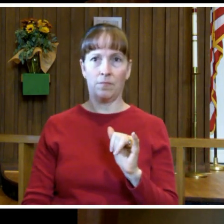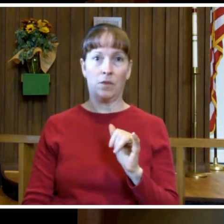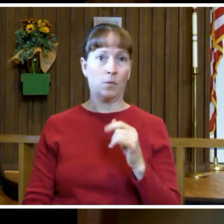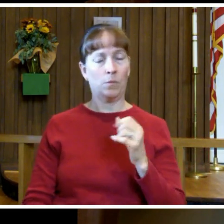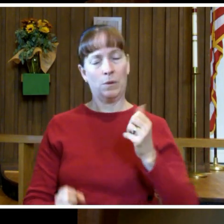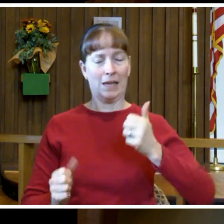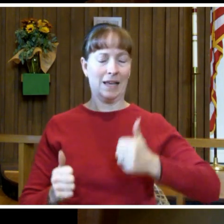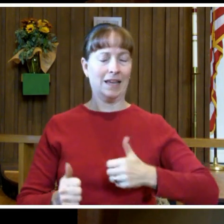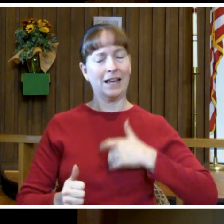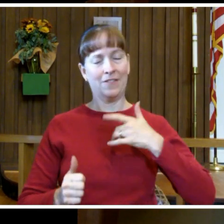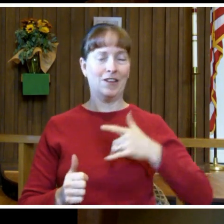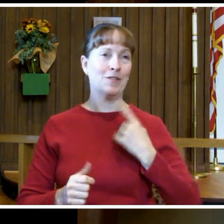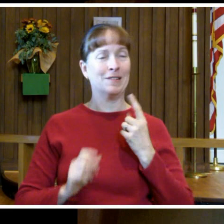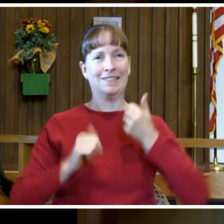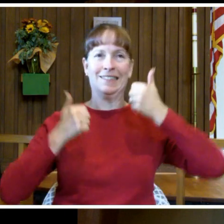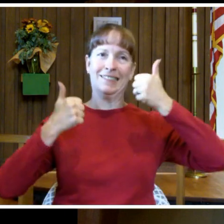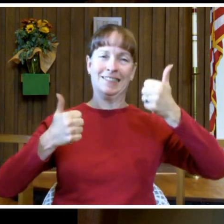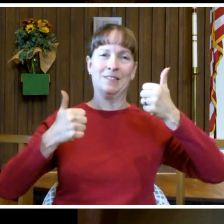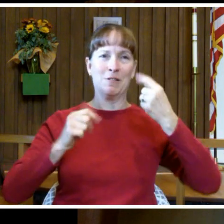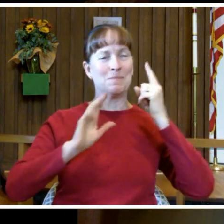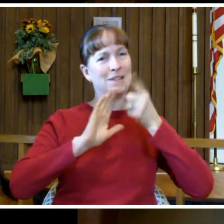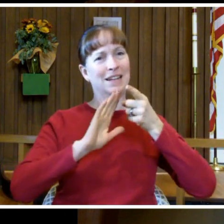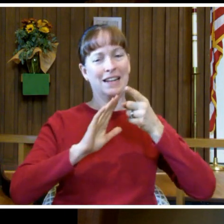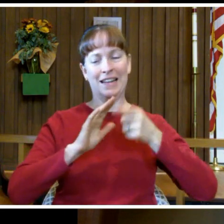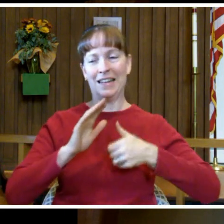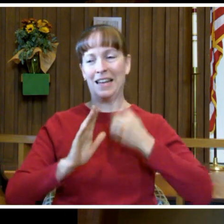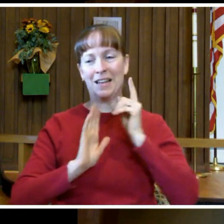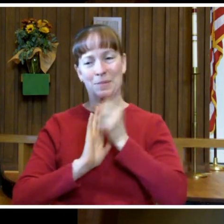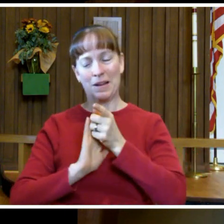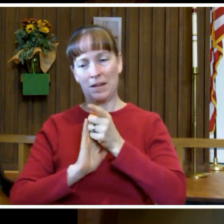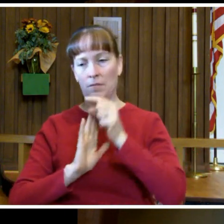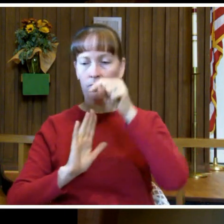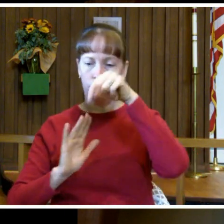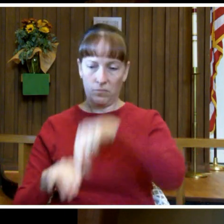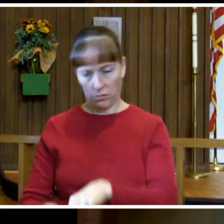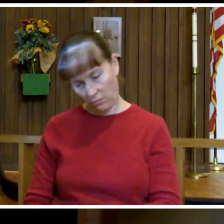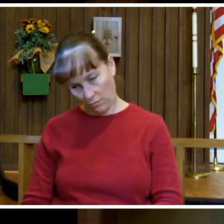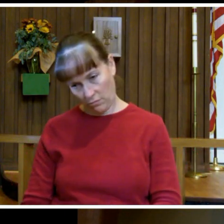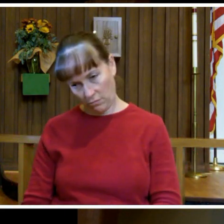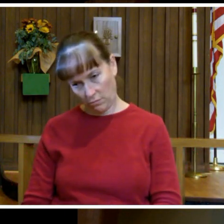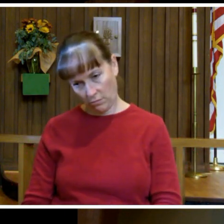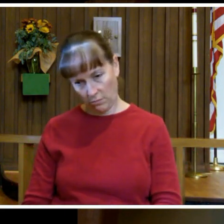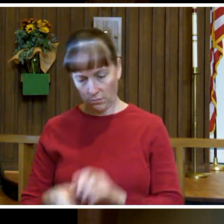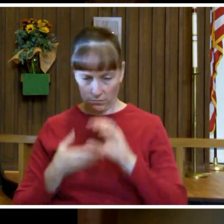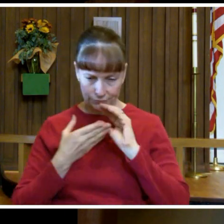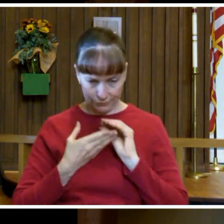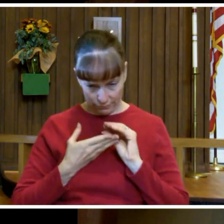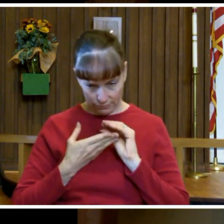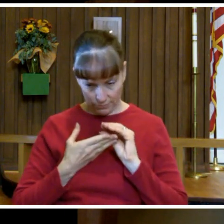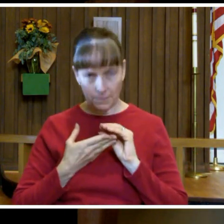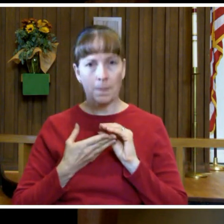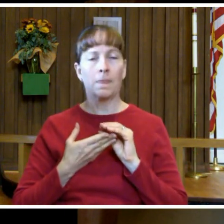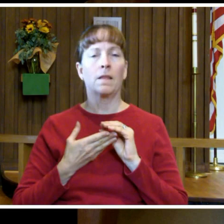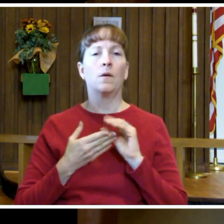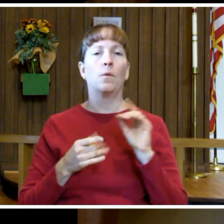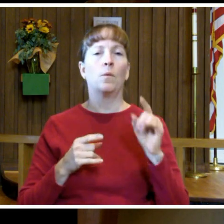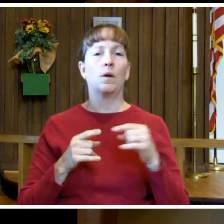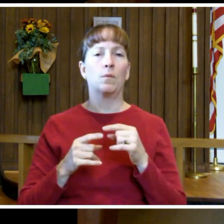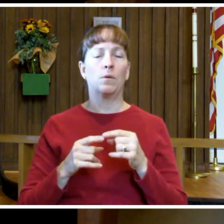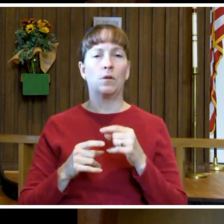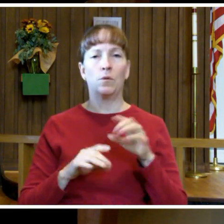on the top of the world at one minute, down in the dumps the next. Even when we're repeating